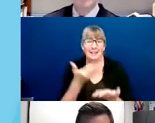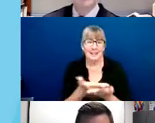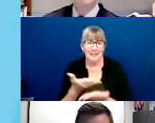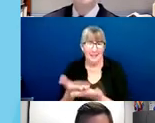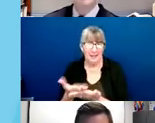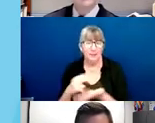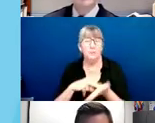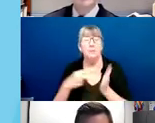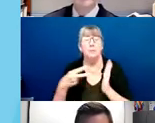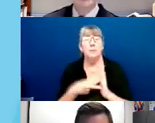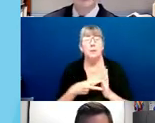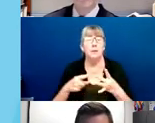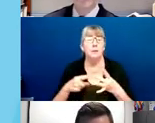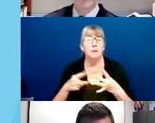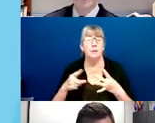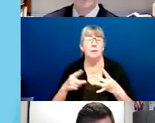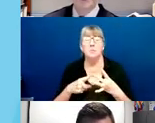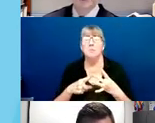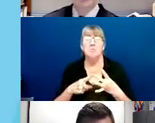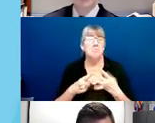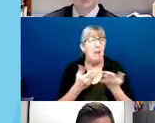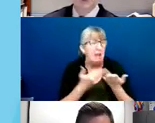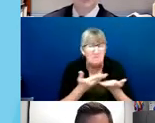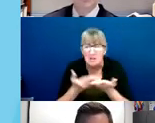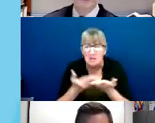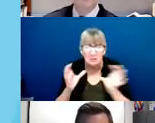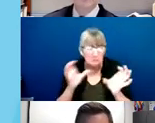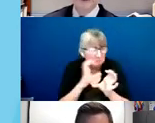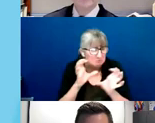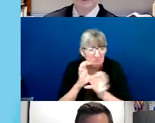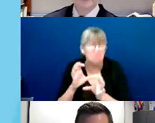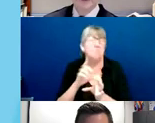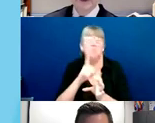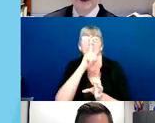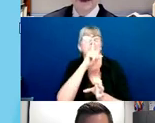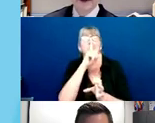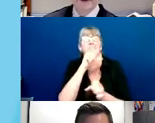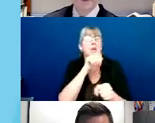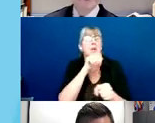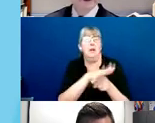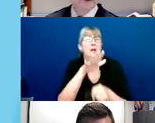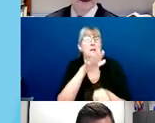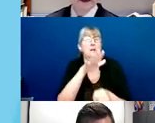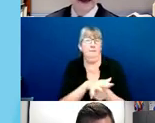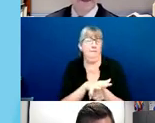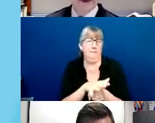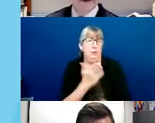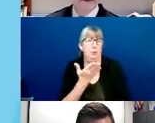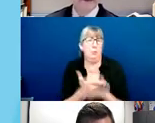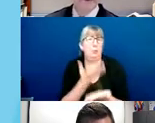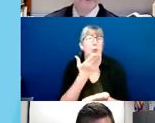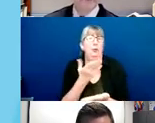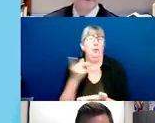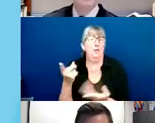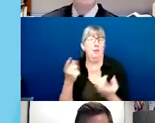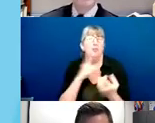that there is insufficient evidence to prove by preponderance of evidence that the complaint happened.